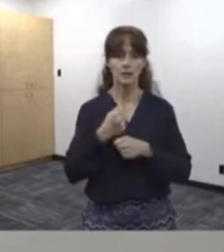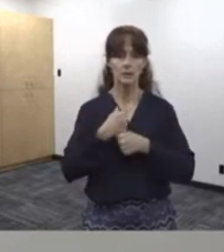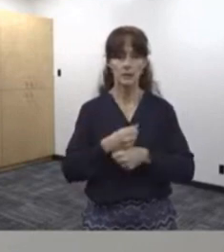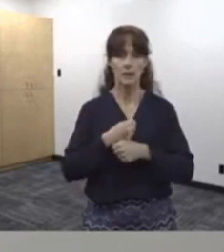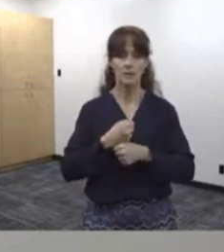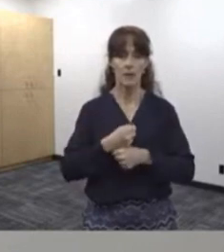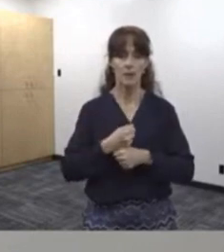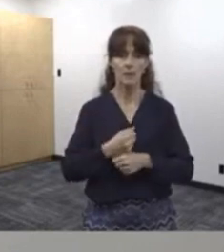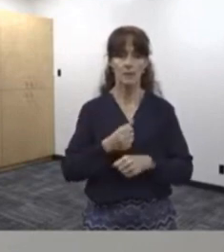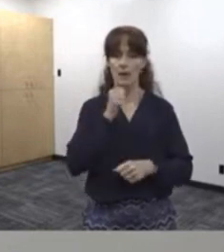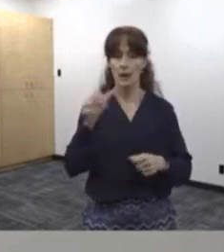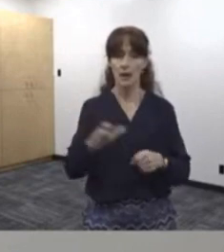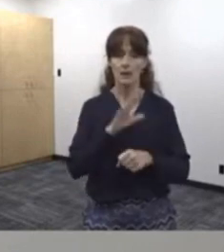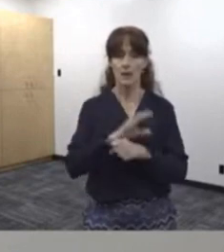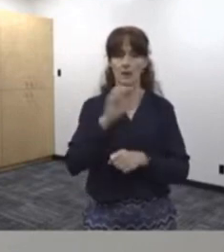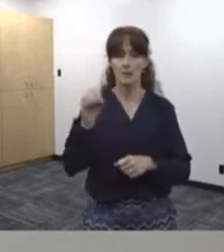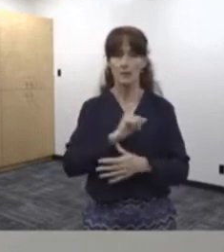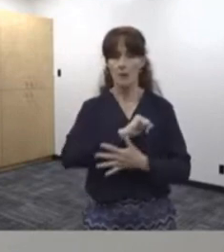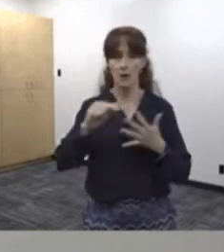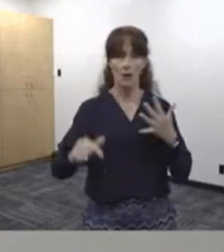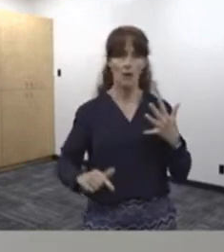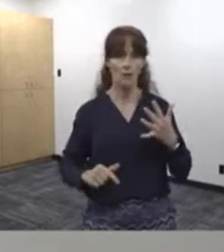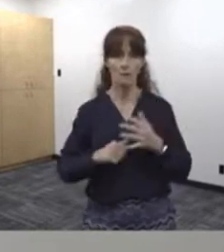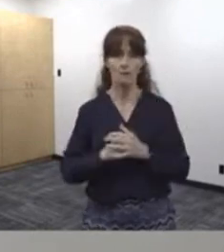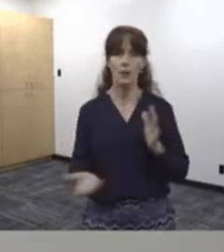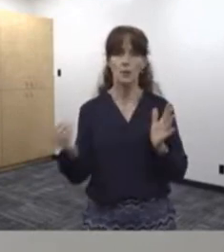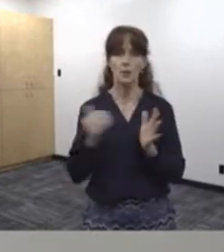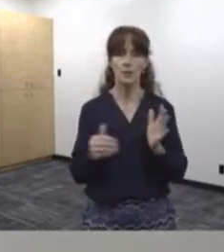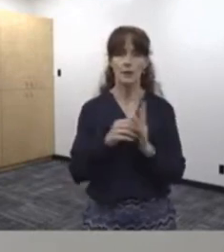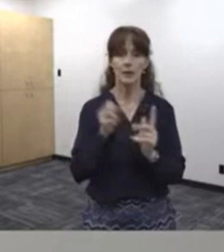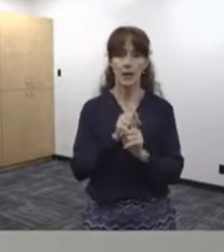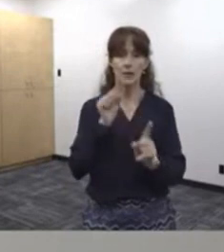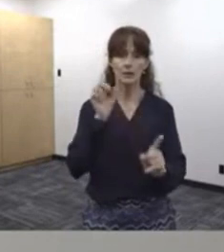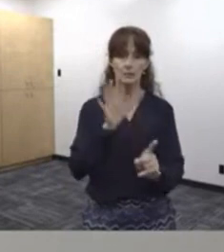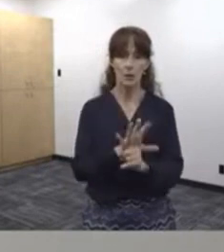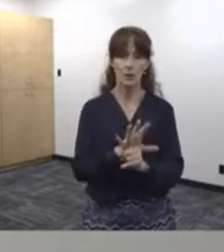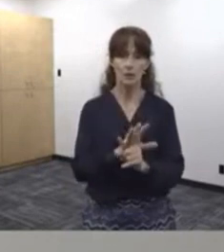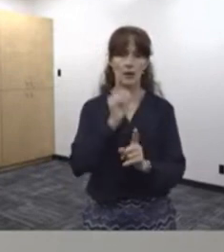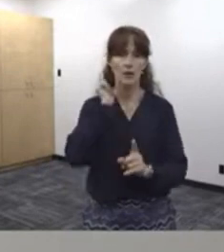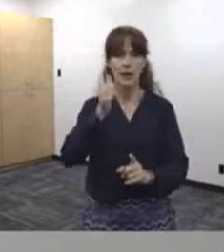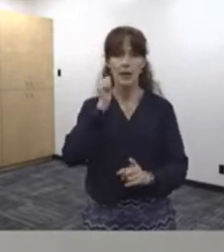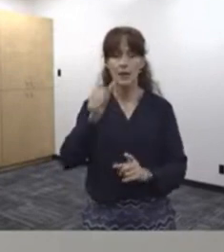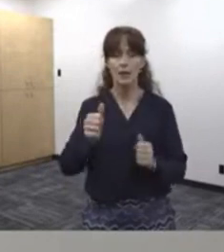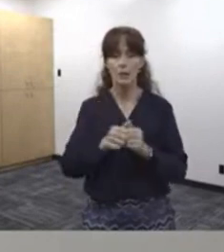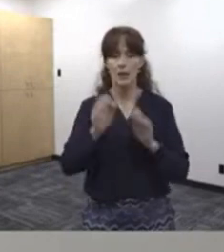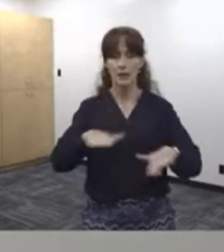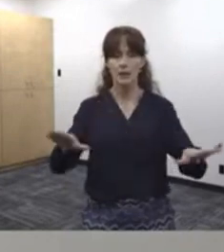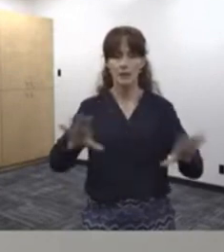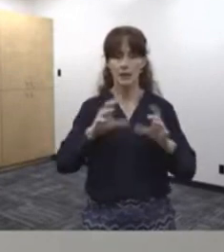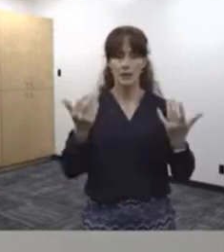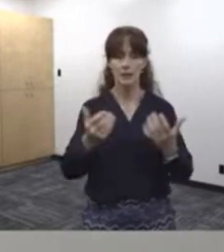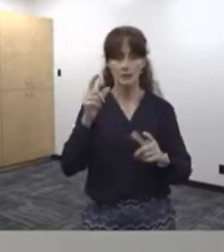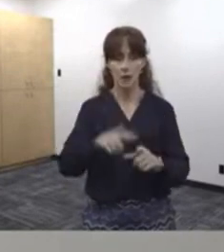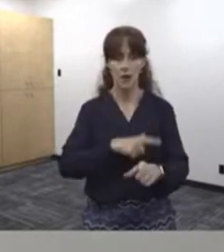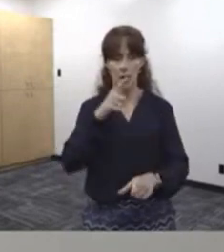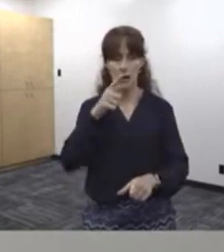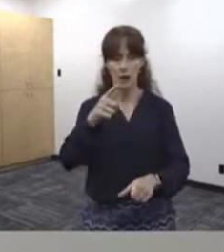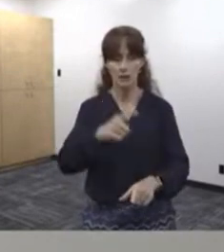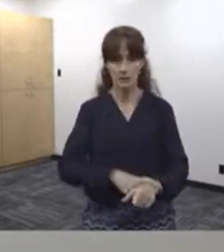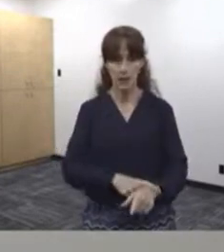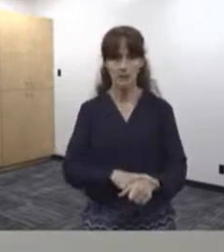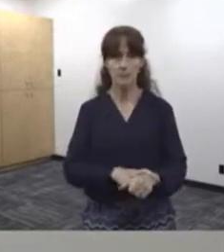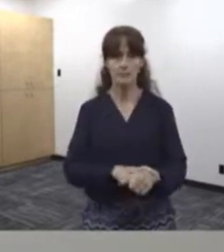And that's due to a lack of oxygen. All of this repeated exposure, which would be on a daily basis with these kids in classes for long periods of time.